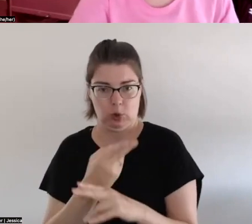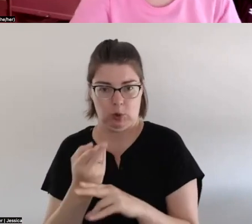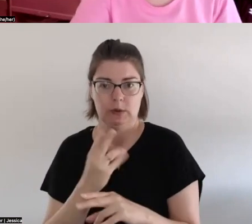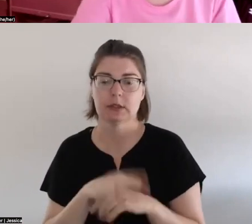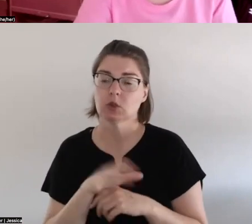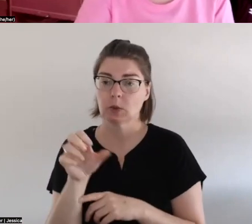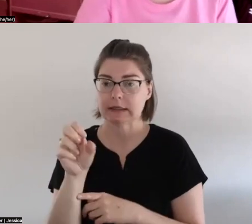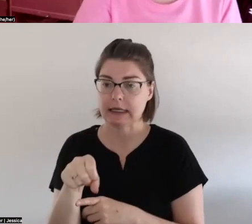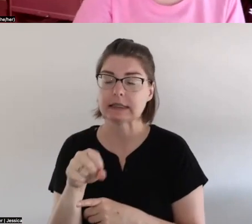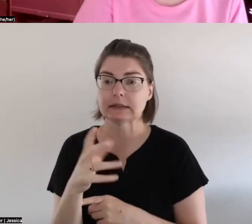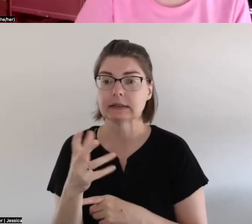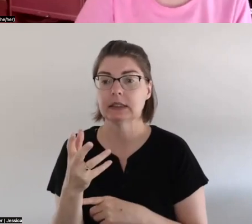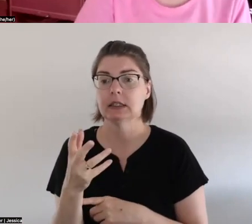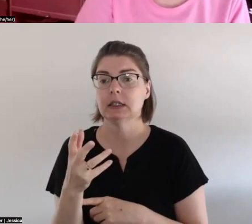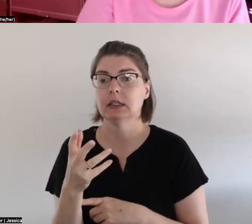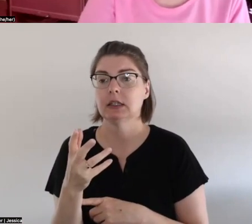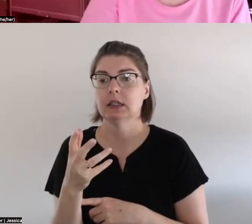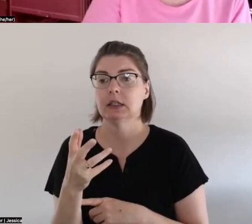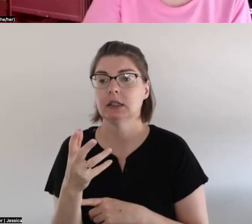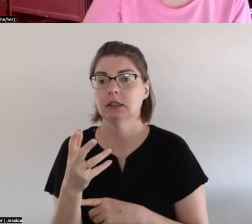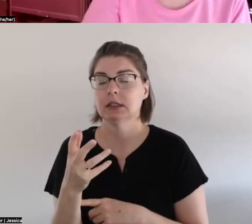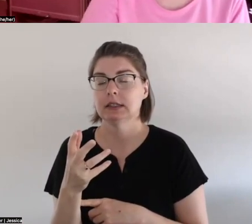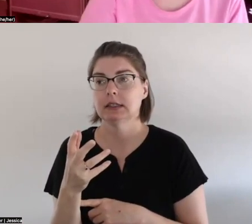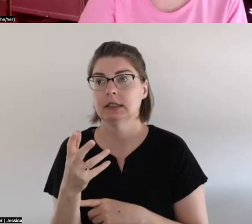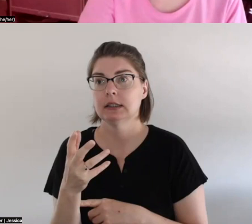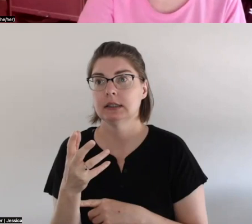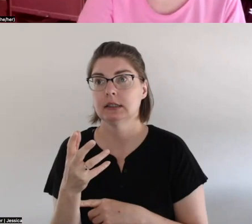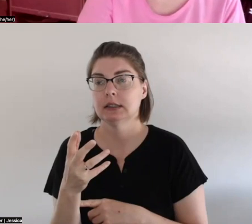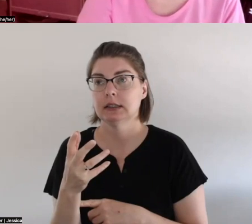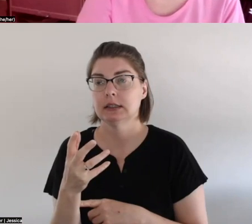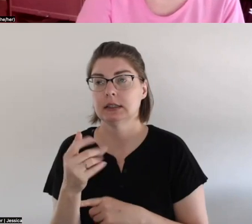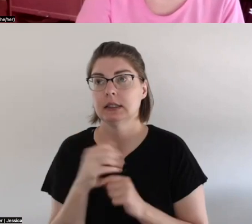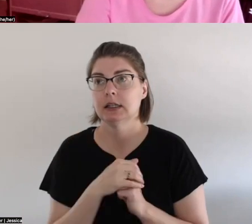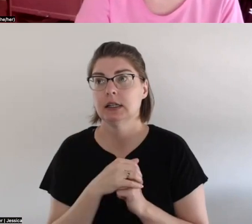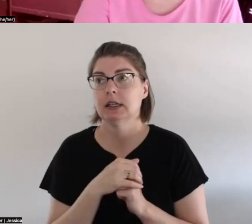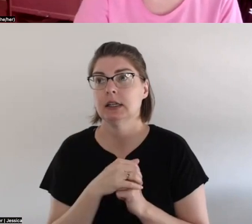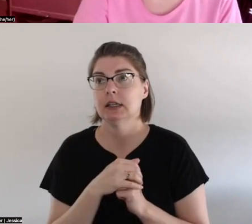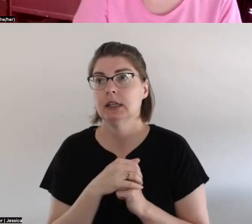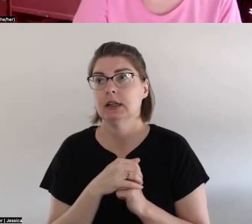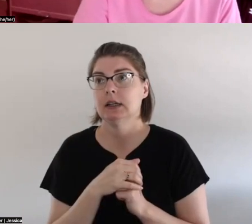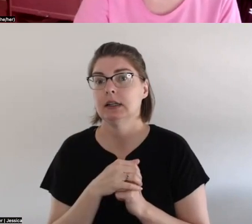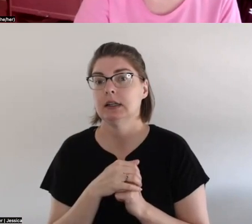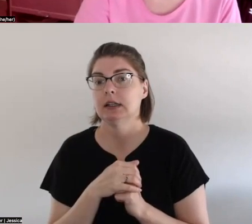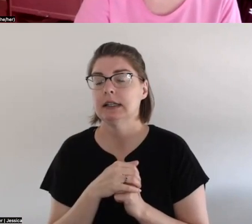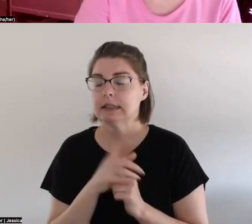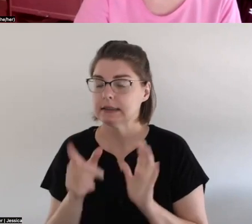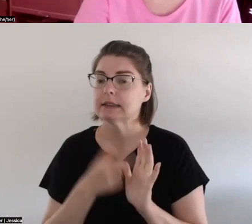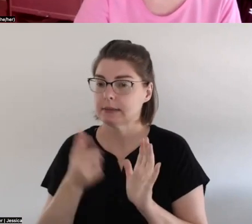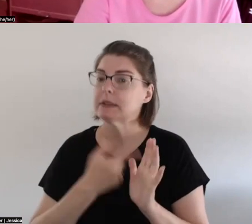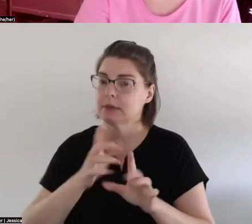yes there's a certain period of time where it's important to be able to have that kind of support